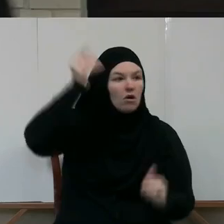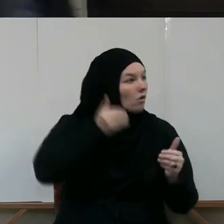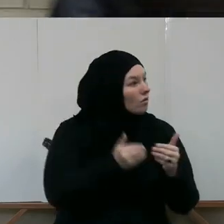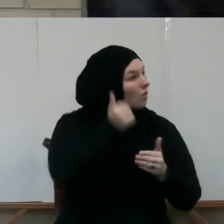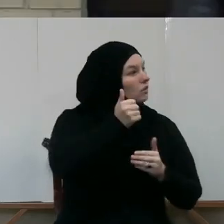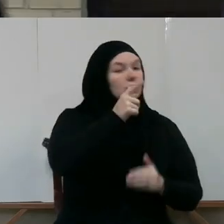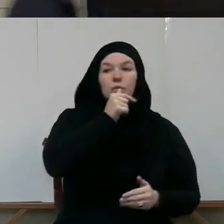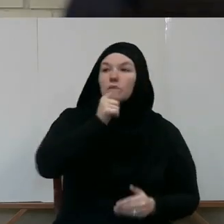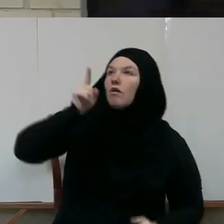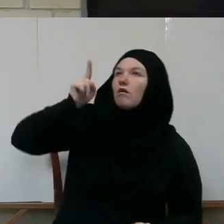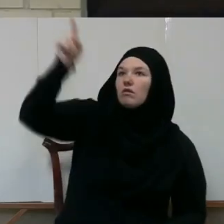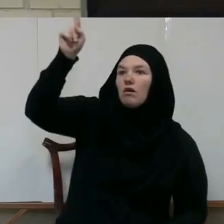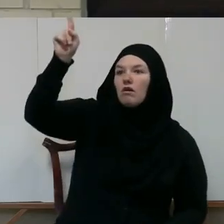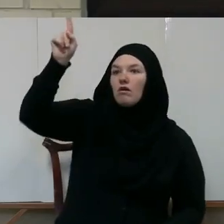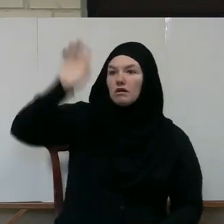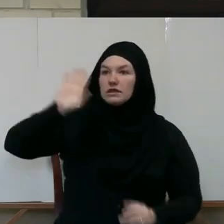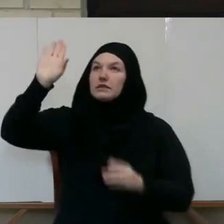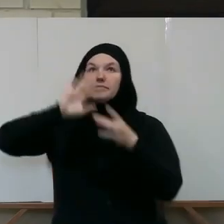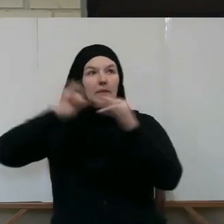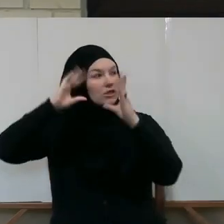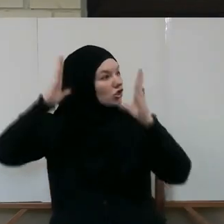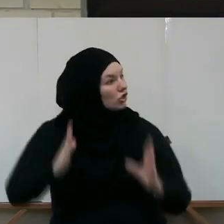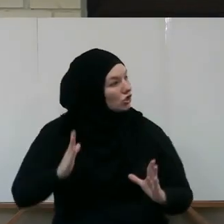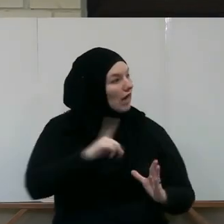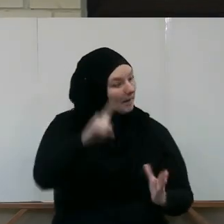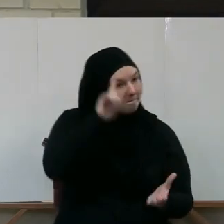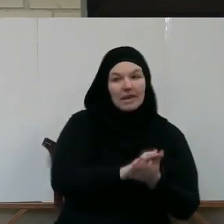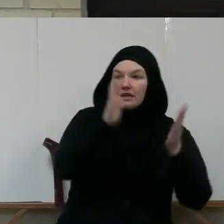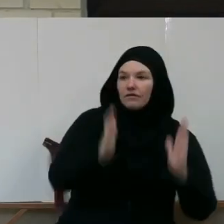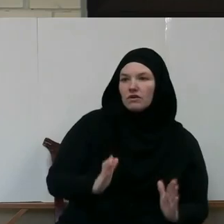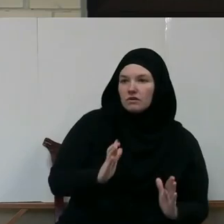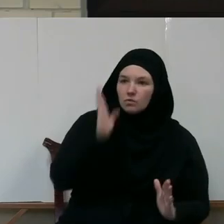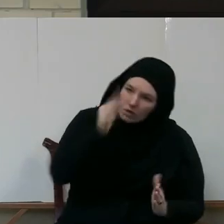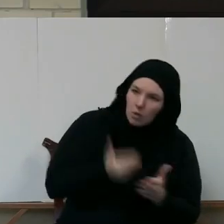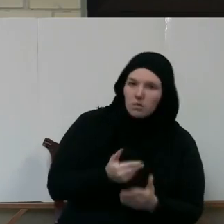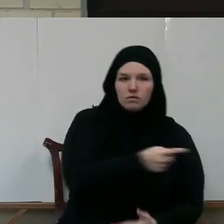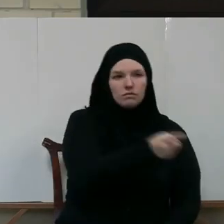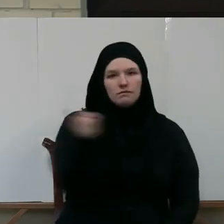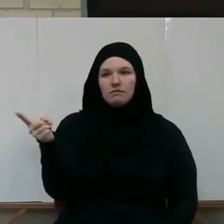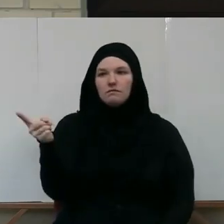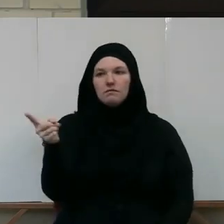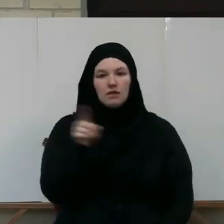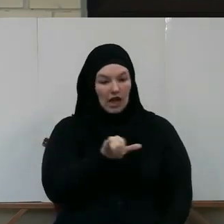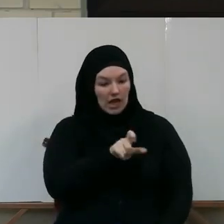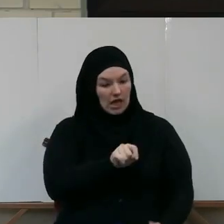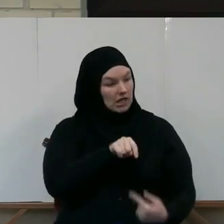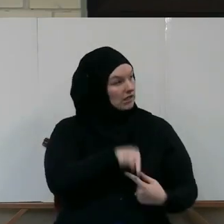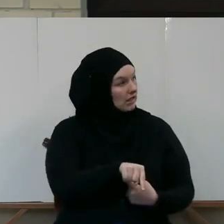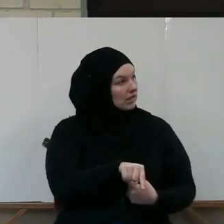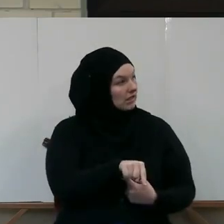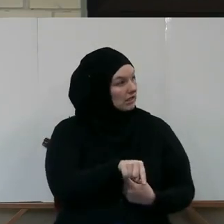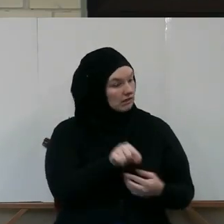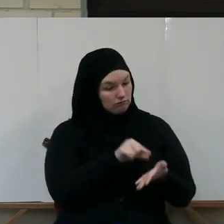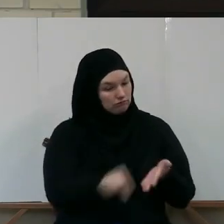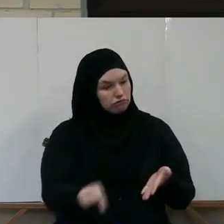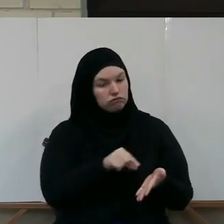going to be Allah, His Messenger, and the believers. So the ayat in this thread